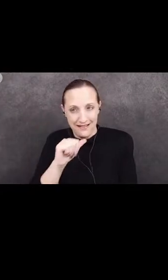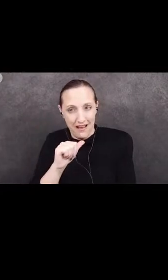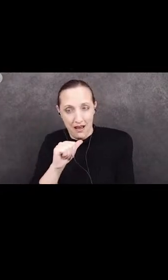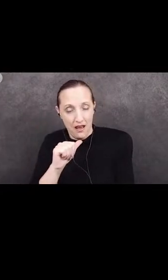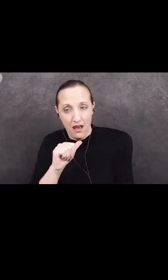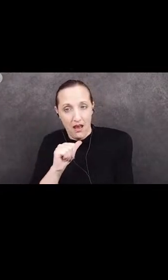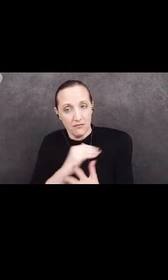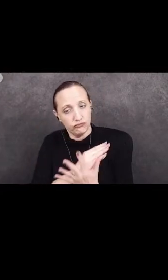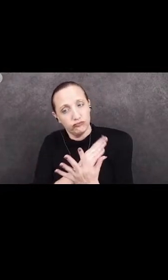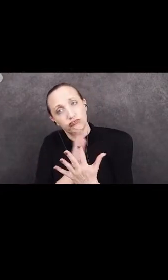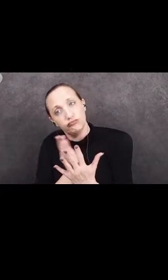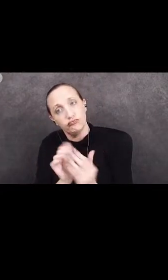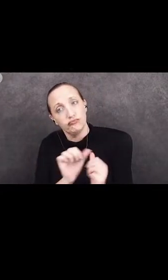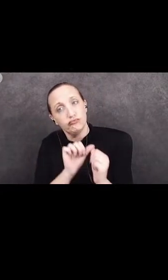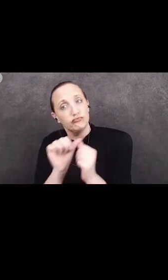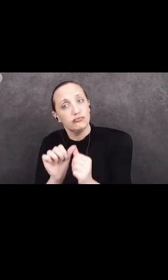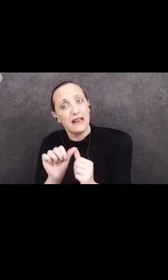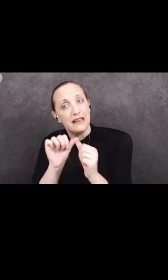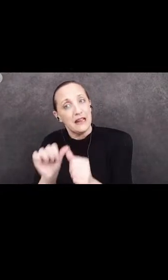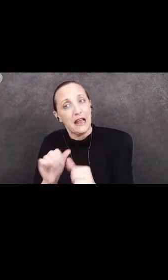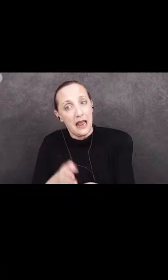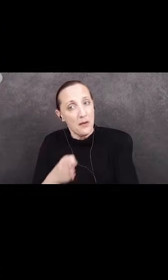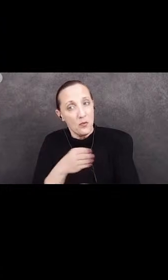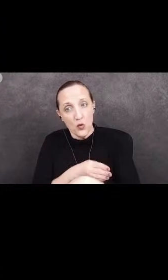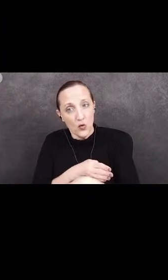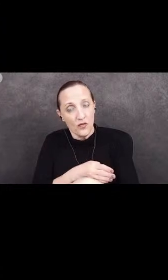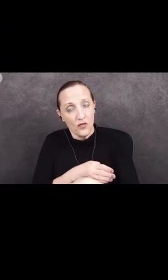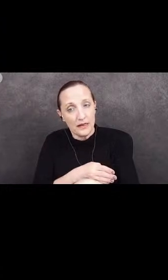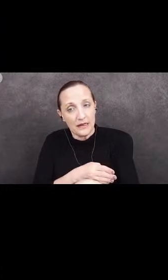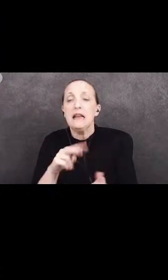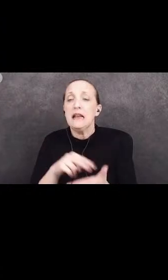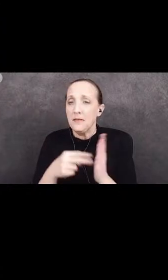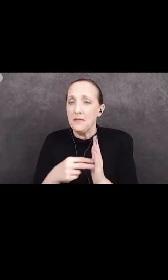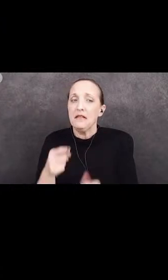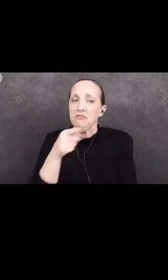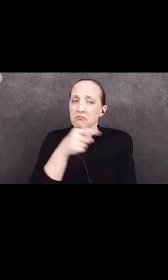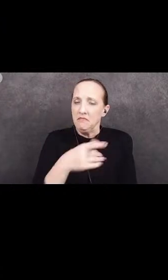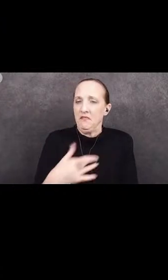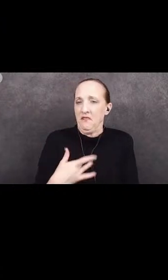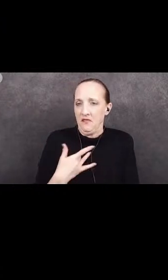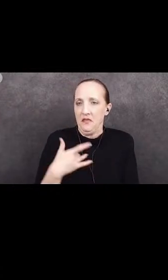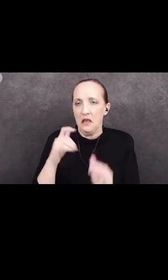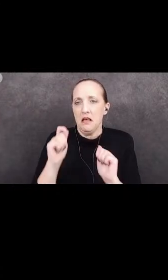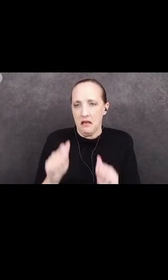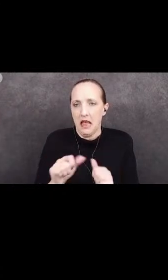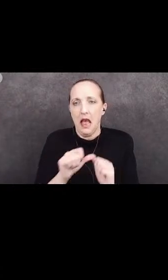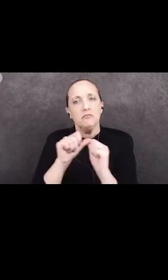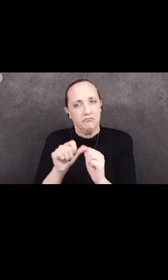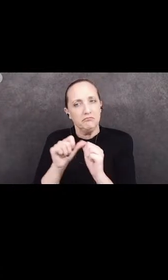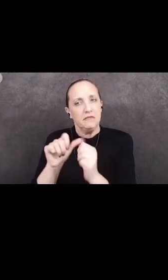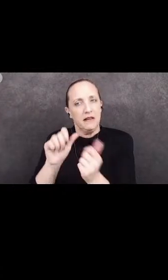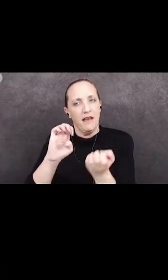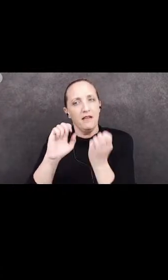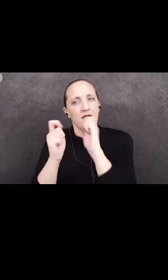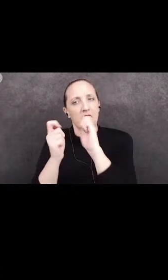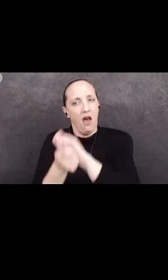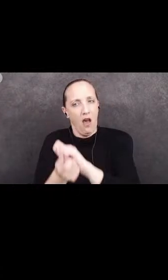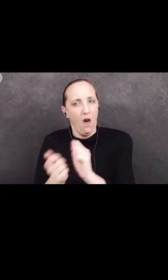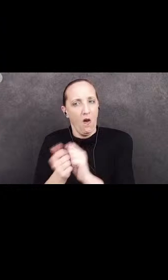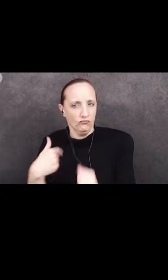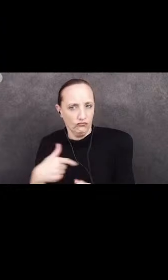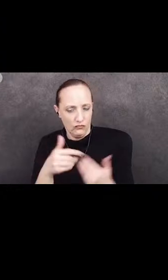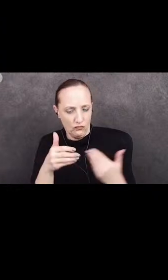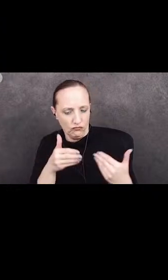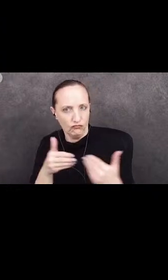years as a continual process of improvement, this one we believe can. As we continue to move forward and include more